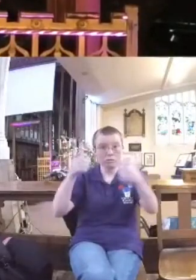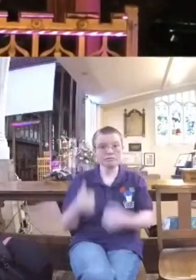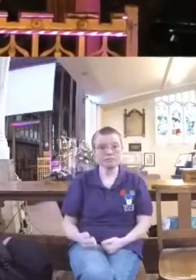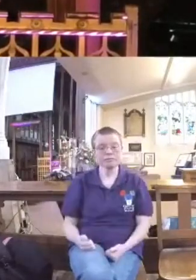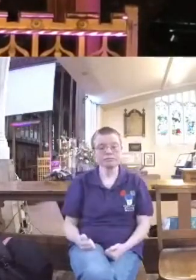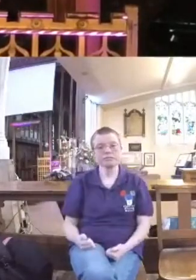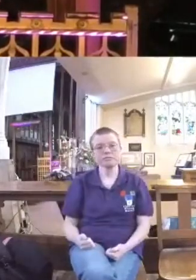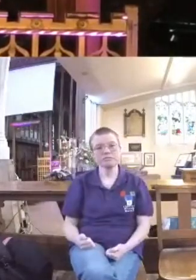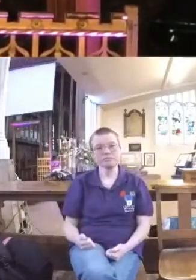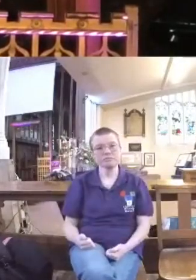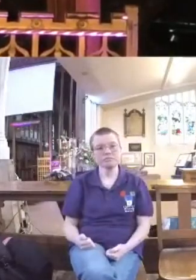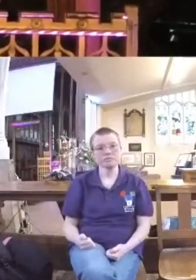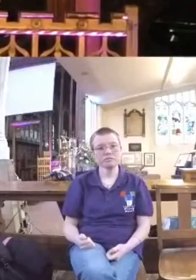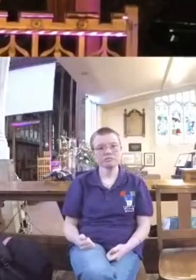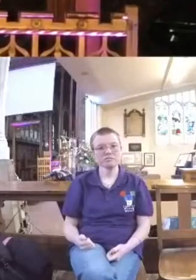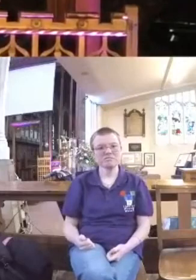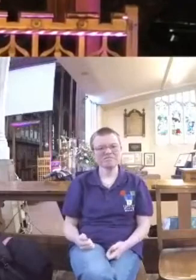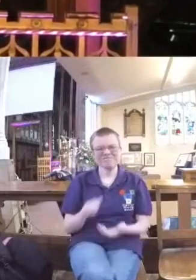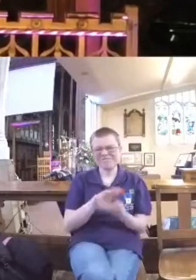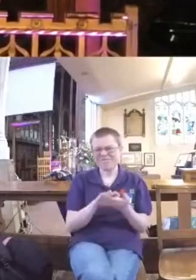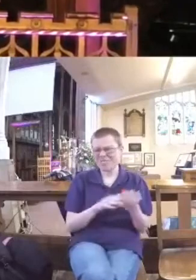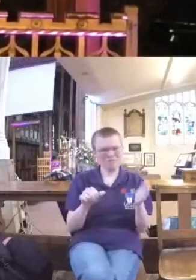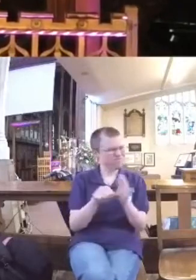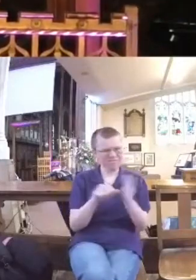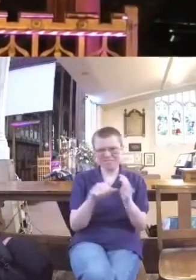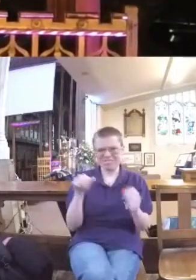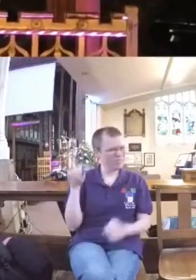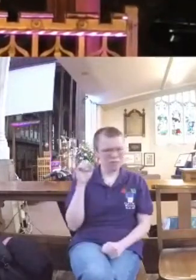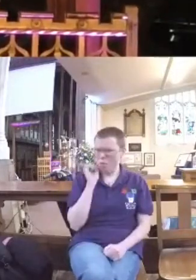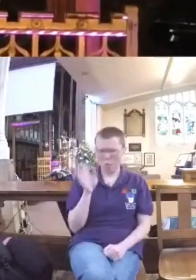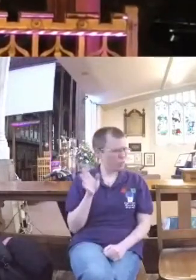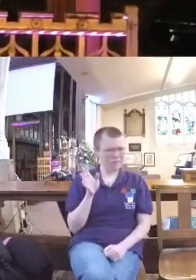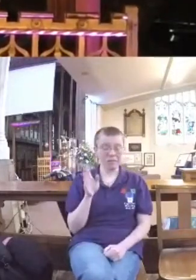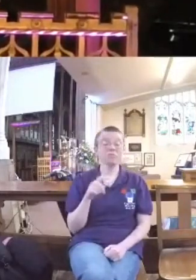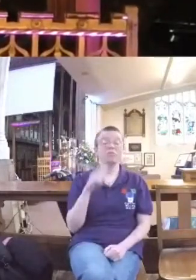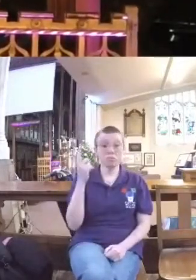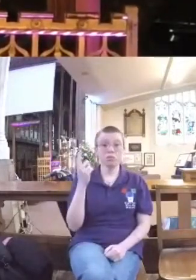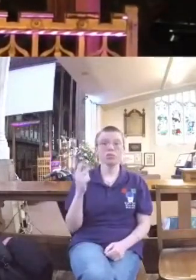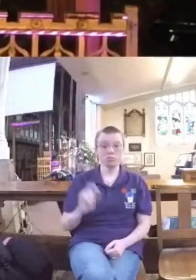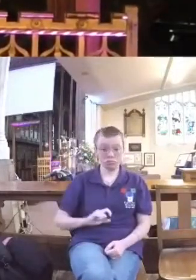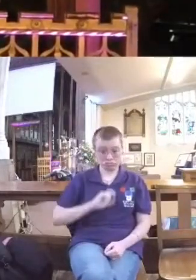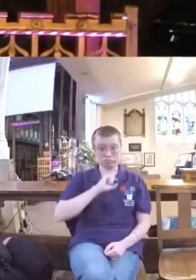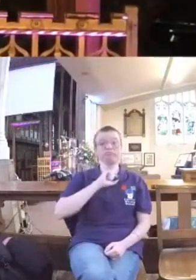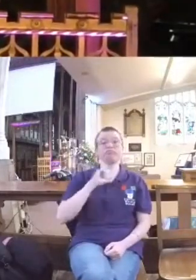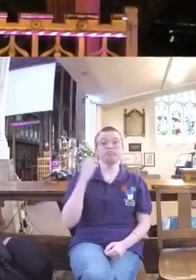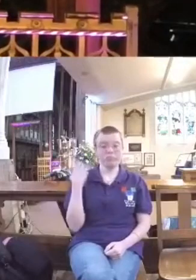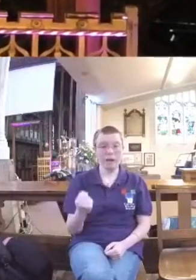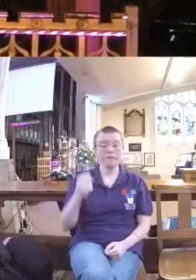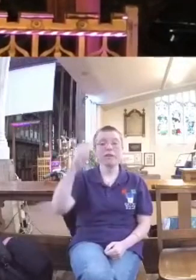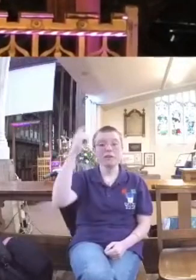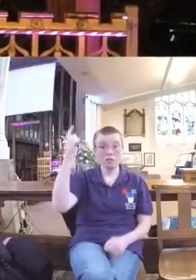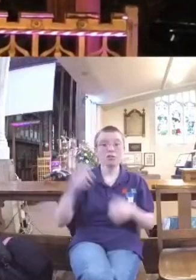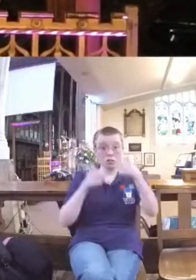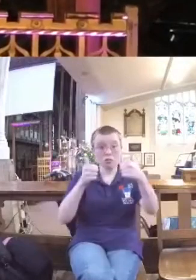Now, that's not to say we won't have trials, but we have confidence that we'll experience God's